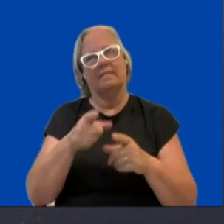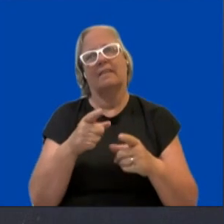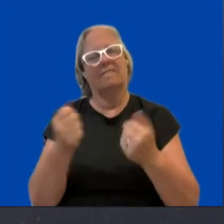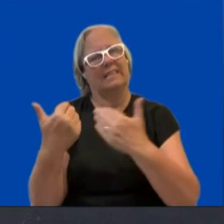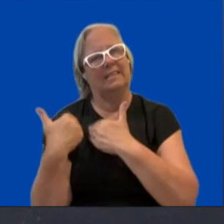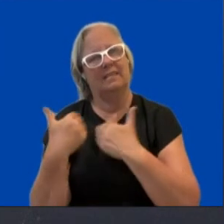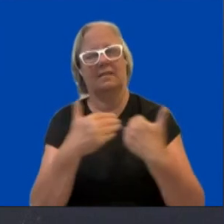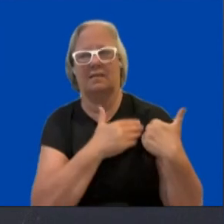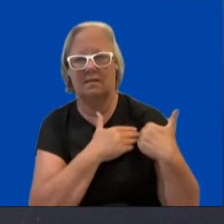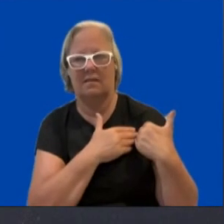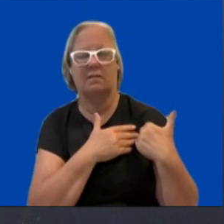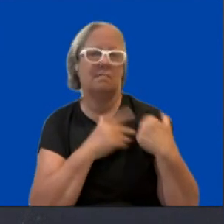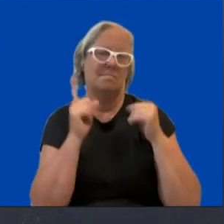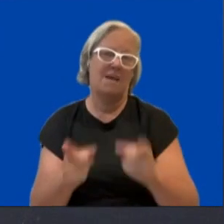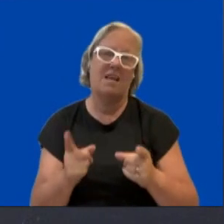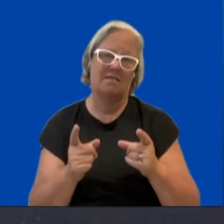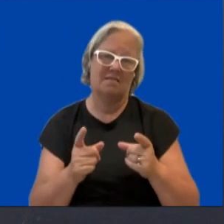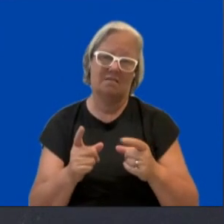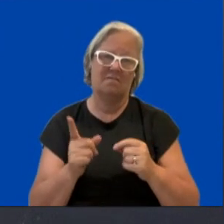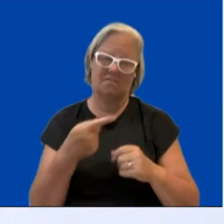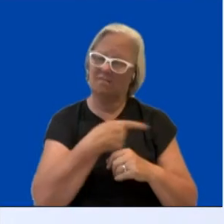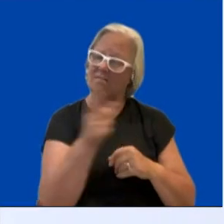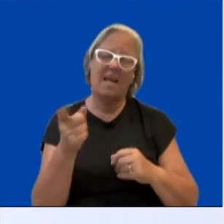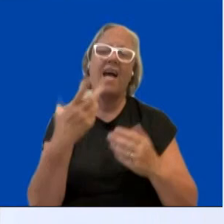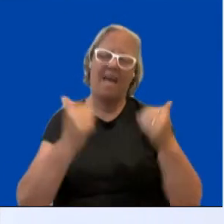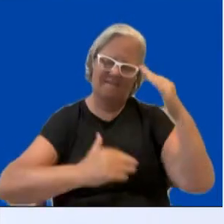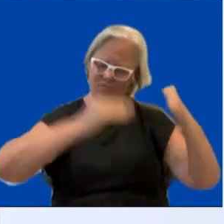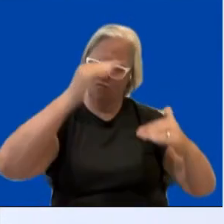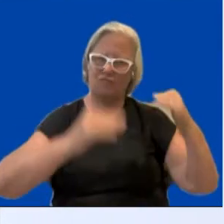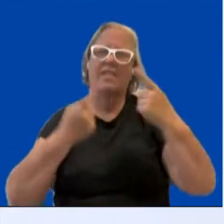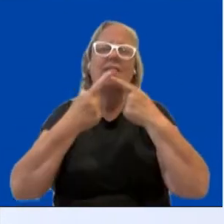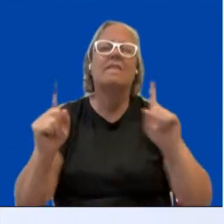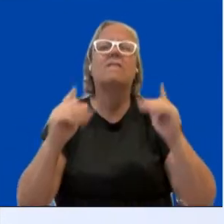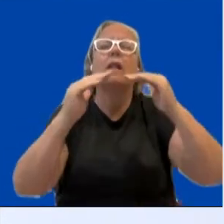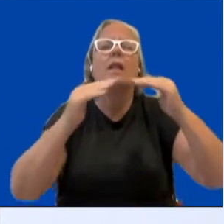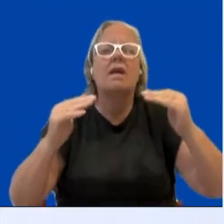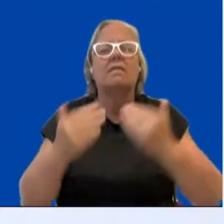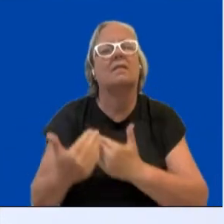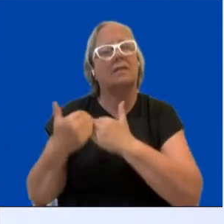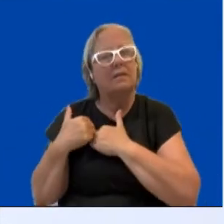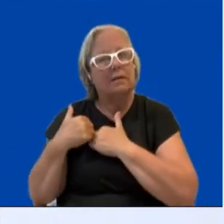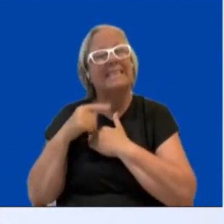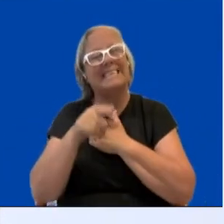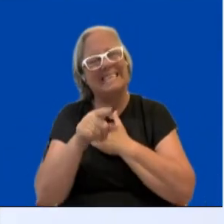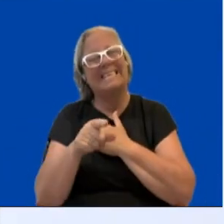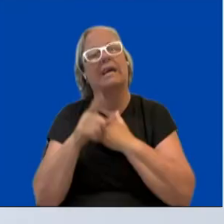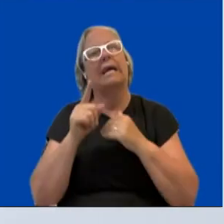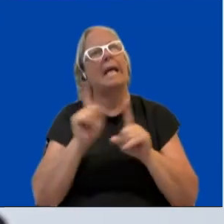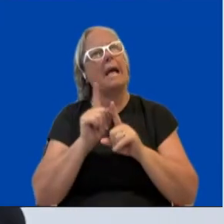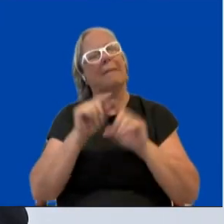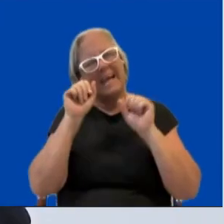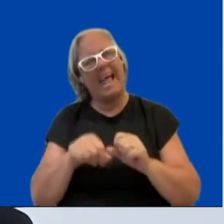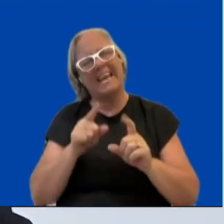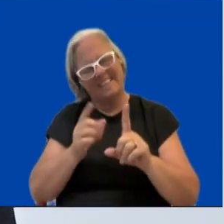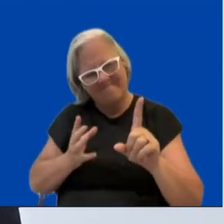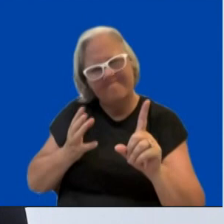level, as citizens, we can we can add to combating climate change. I will leave you to that. Thank you. Thank you, Carleen.